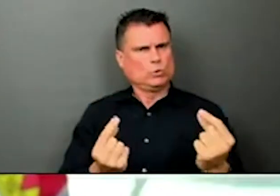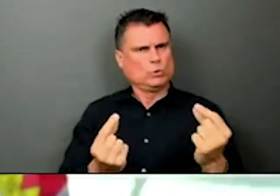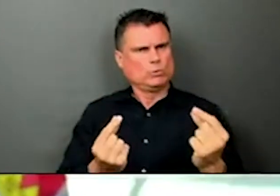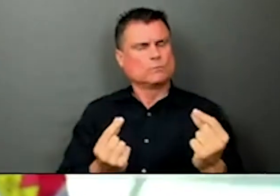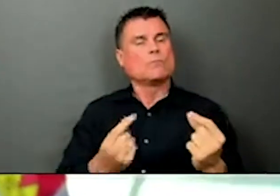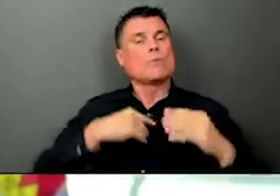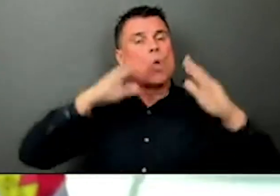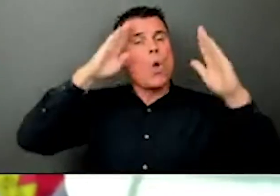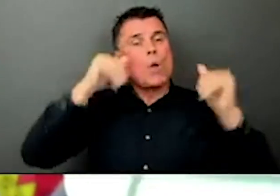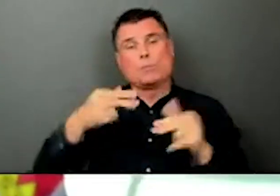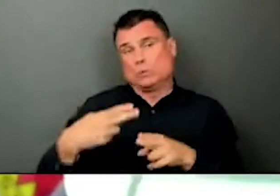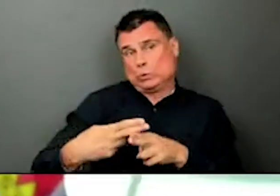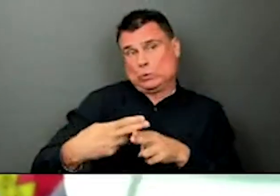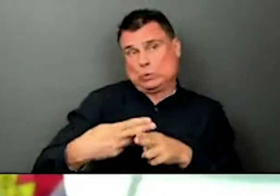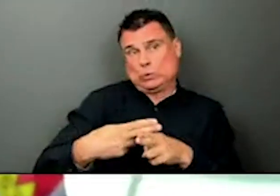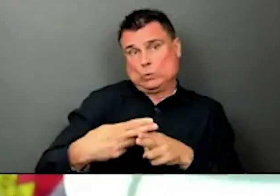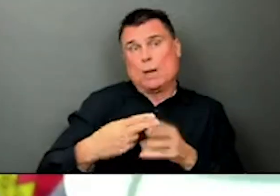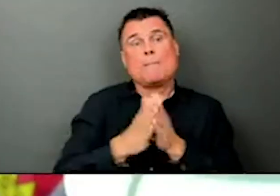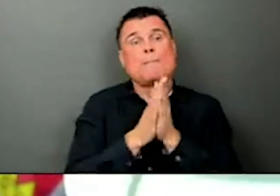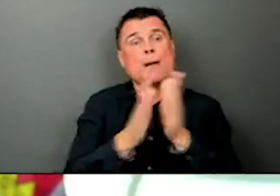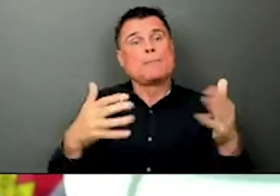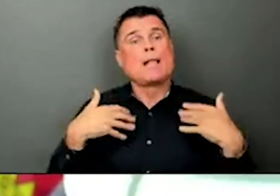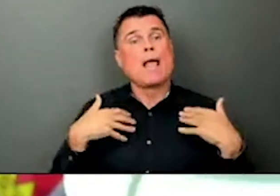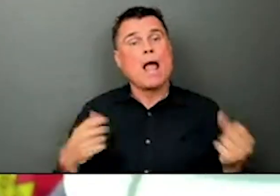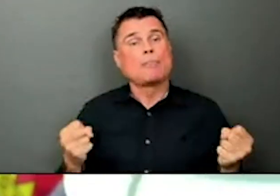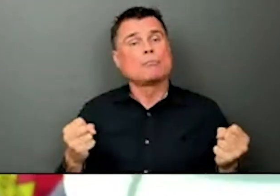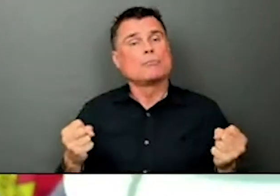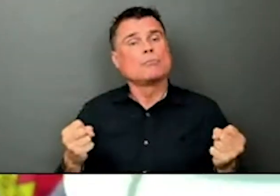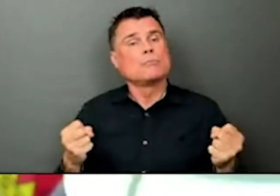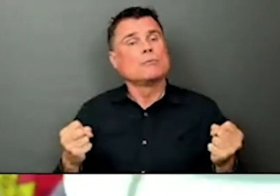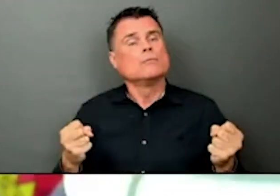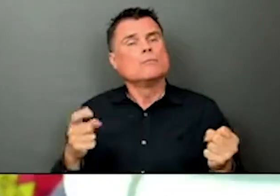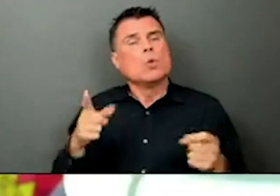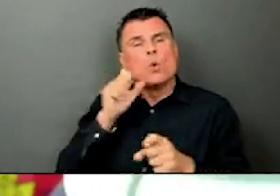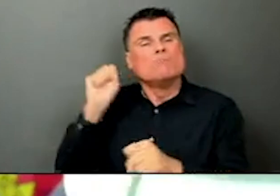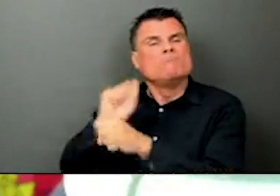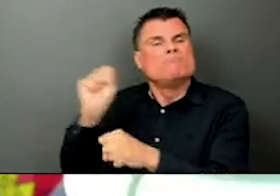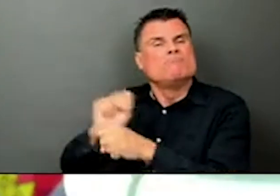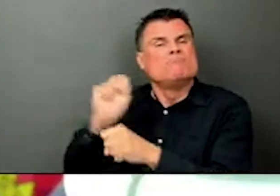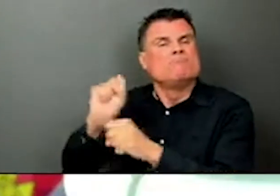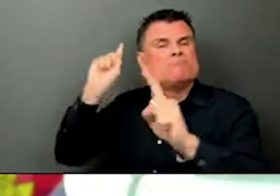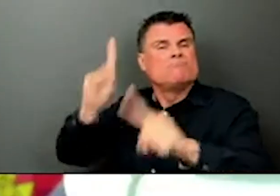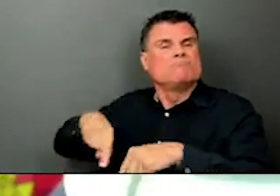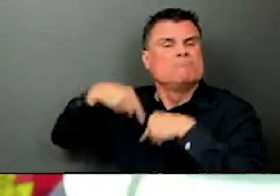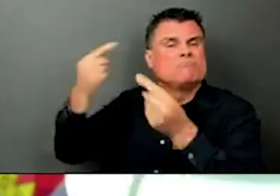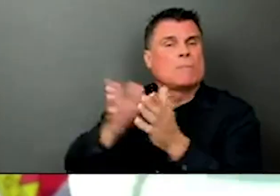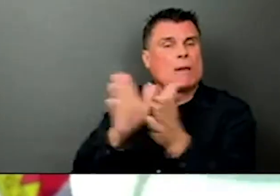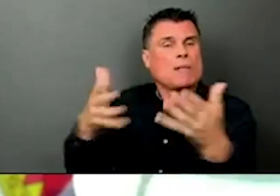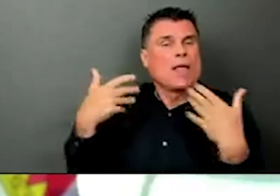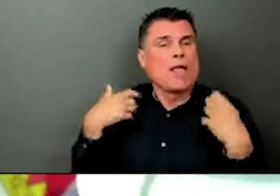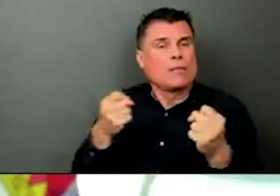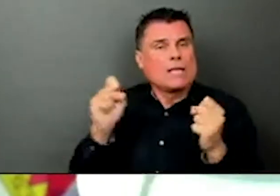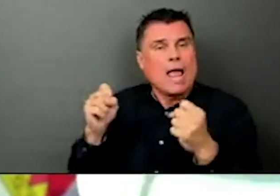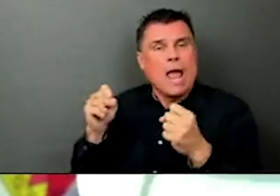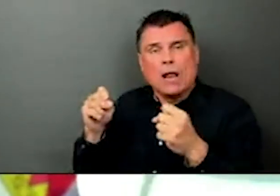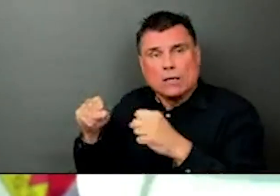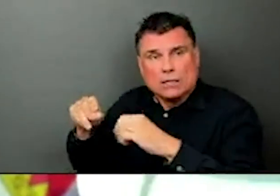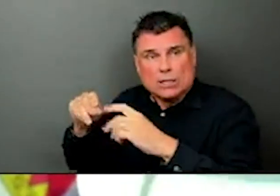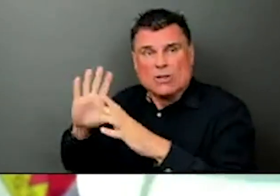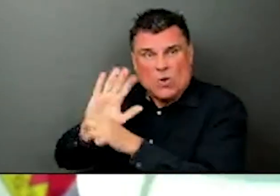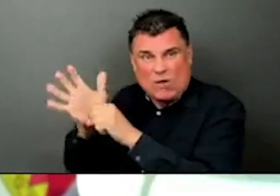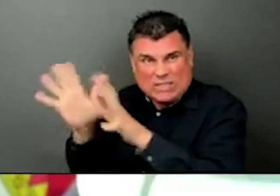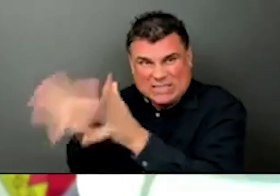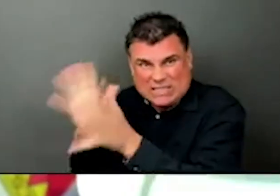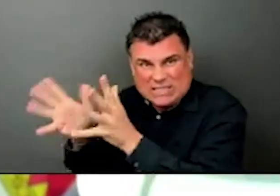to a sustainable public health management. This approach is actually similar to how we prevent and control other communicable diseases.